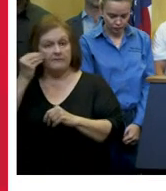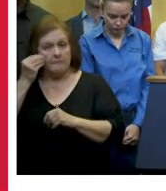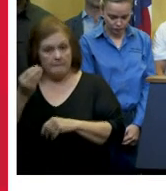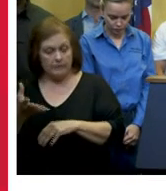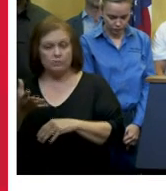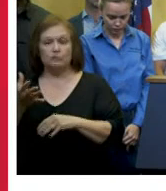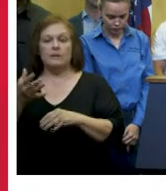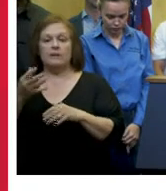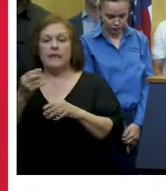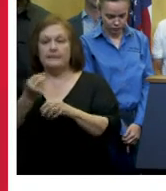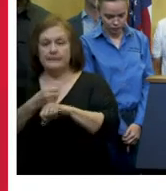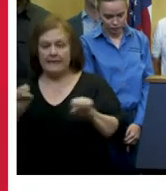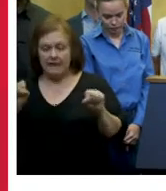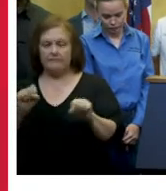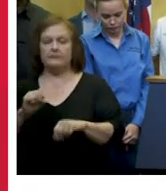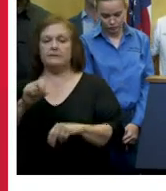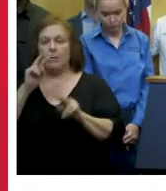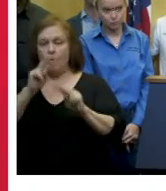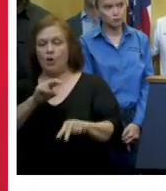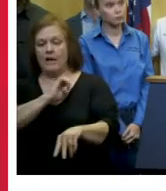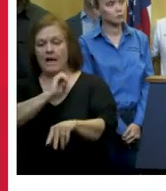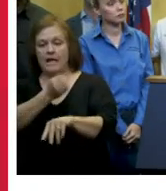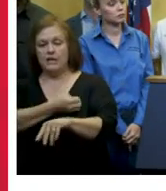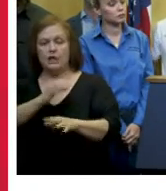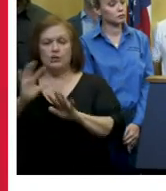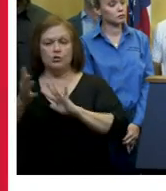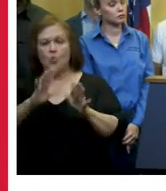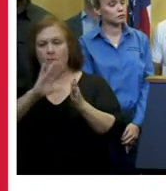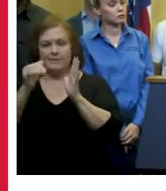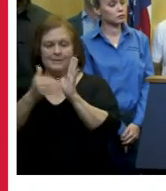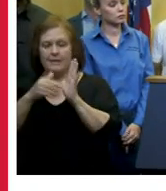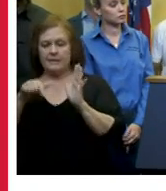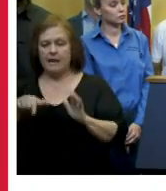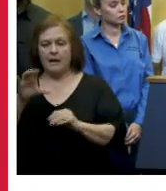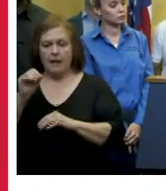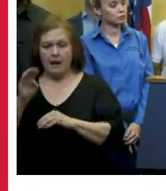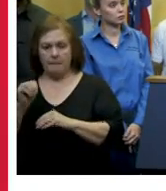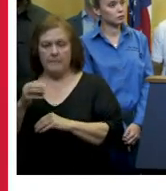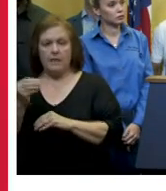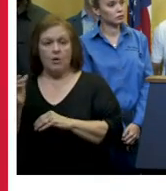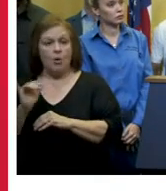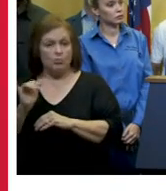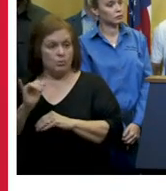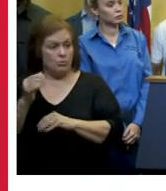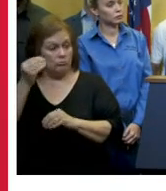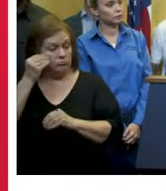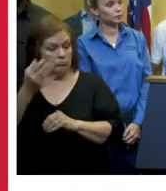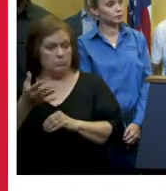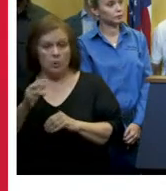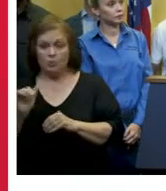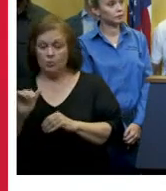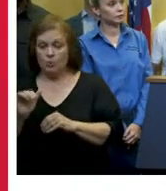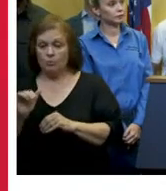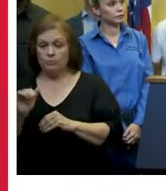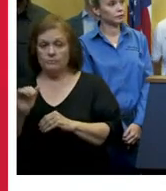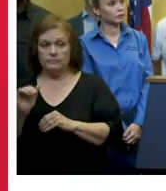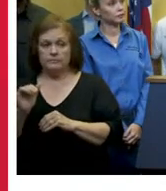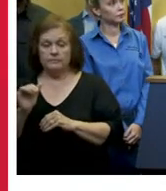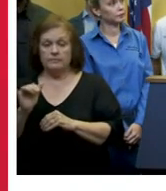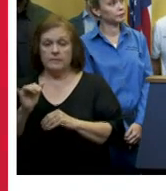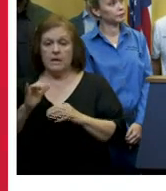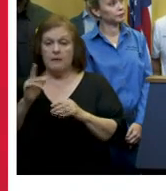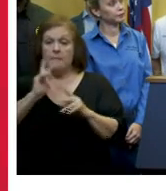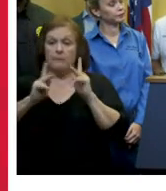can be found at entergystormcenter.com i also have a few important tips i want the public to be aware of